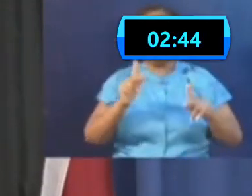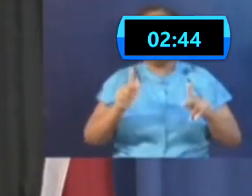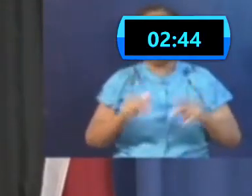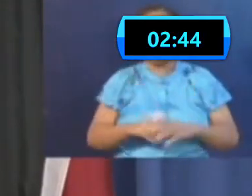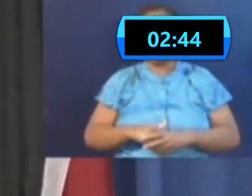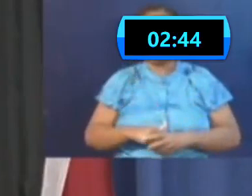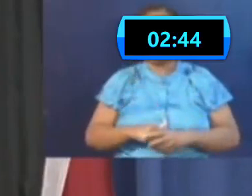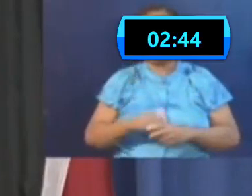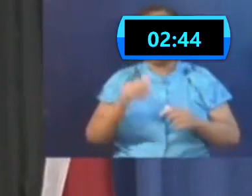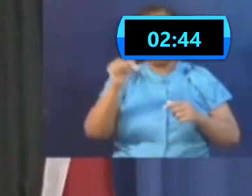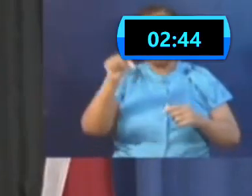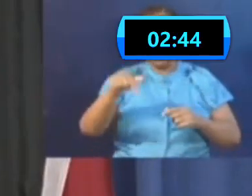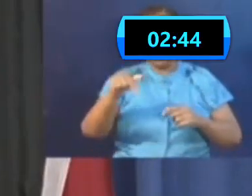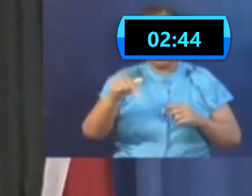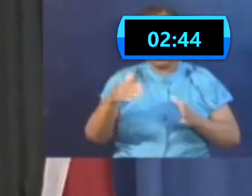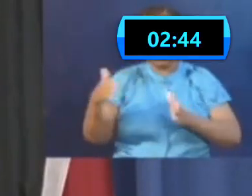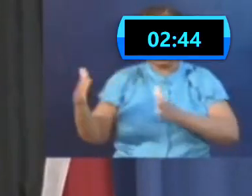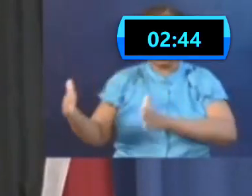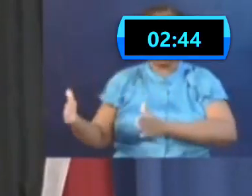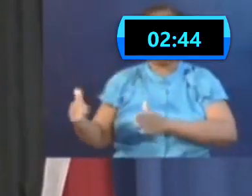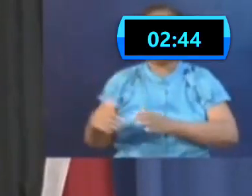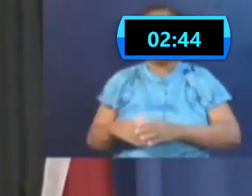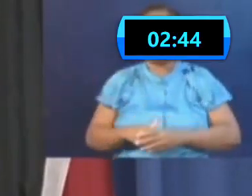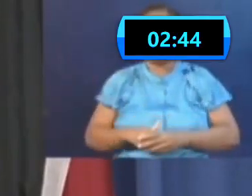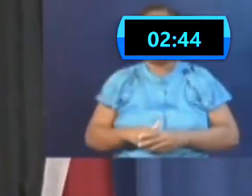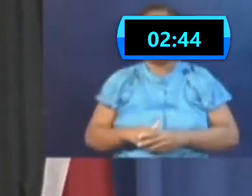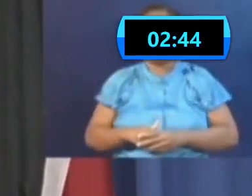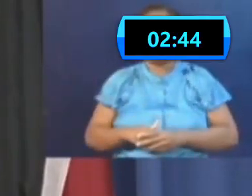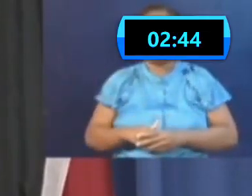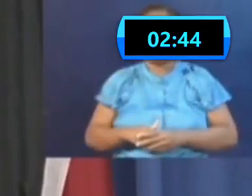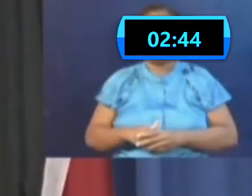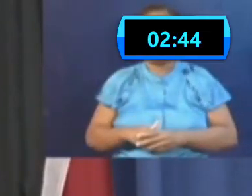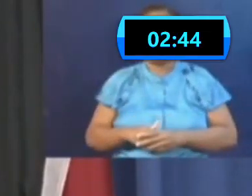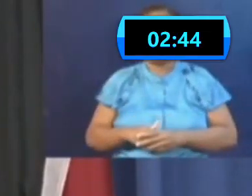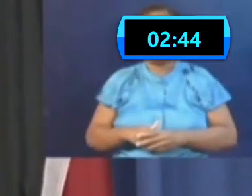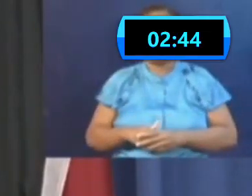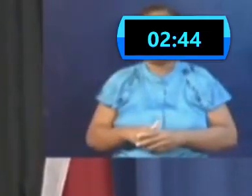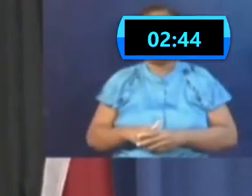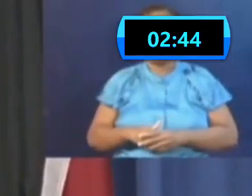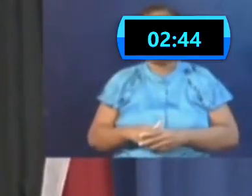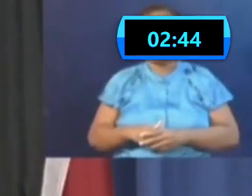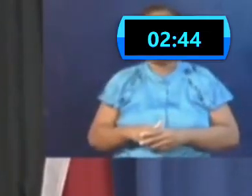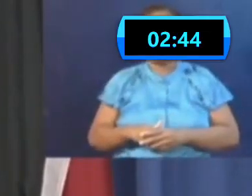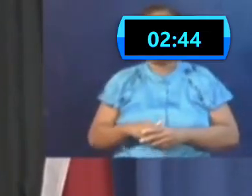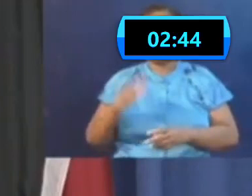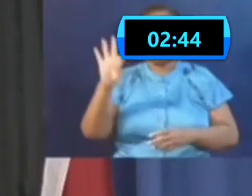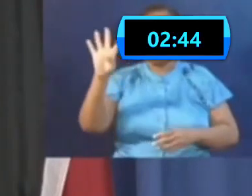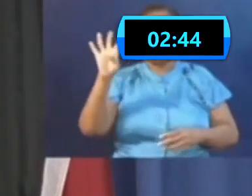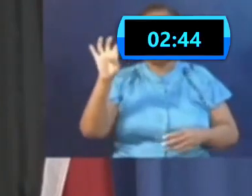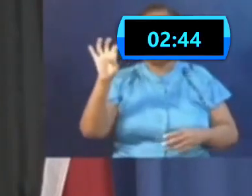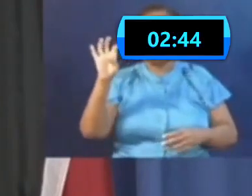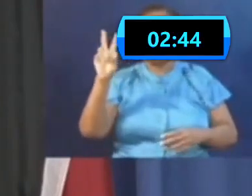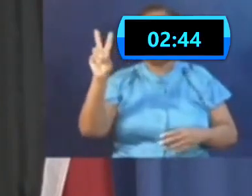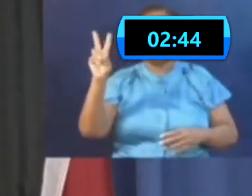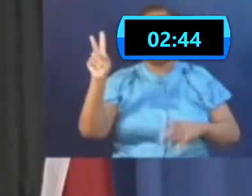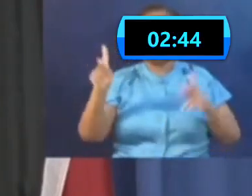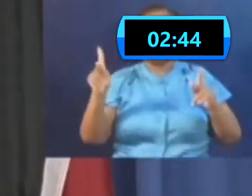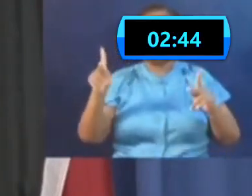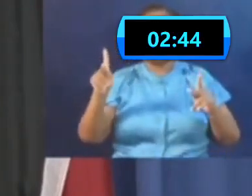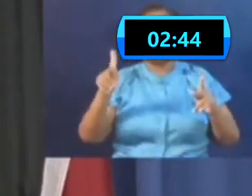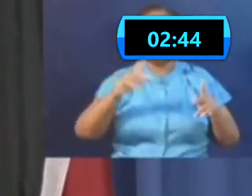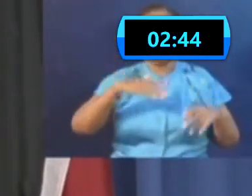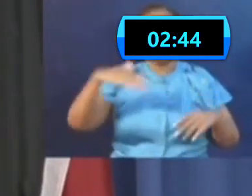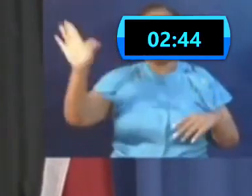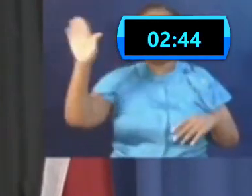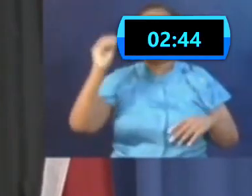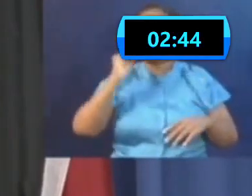as you would have noted a few days ago with the change in discharge, we were able to get out 402 persons over a couple of days. So now at